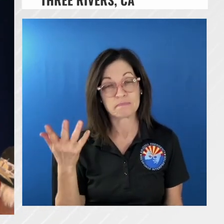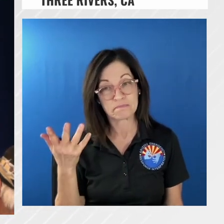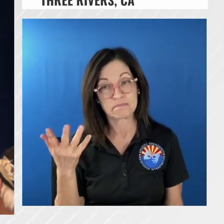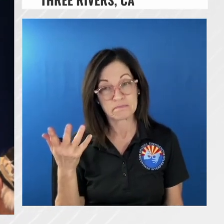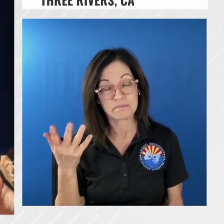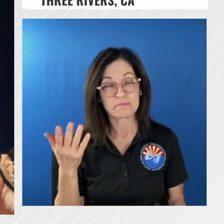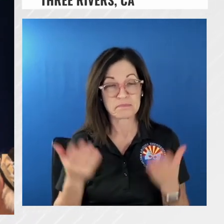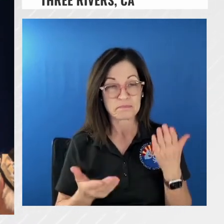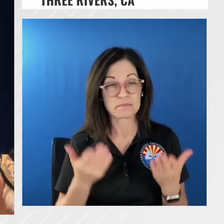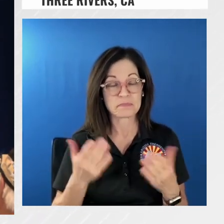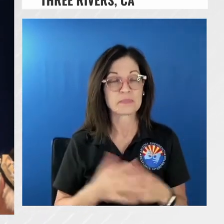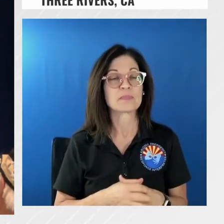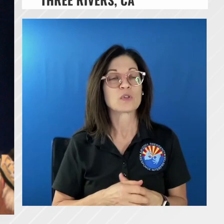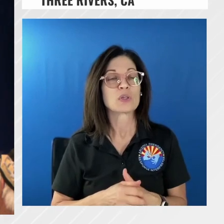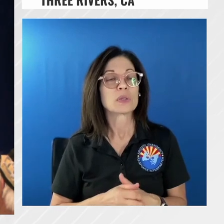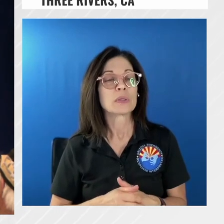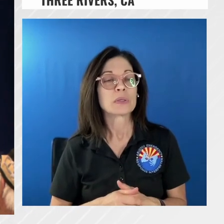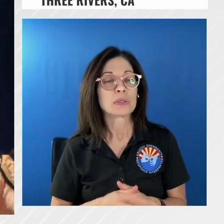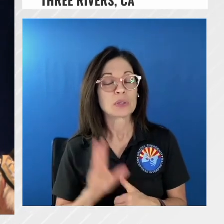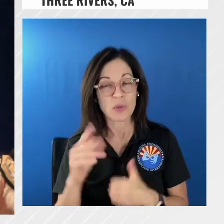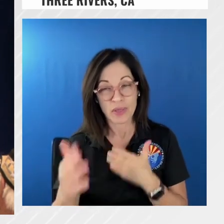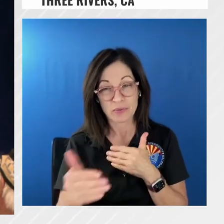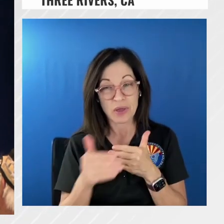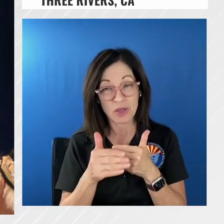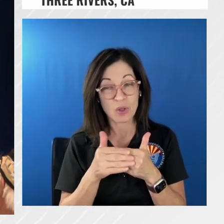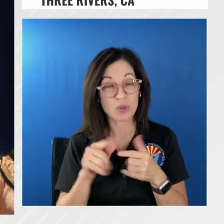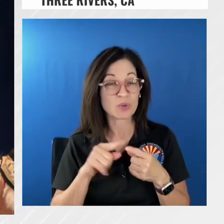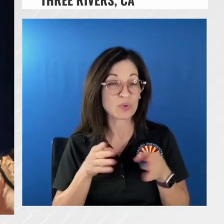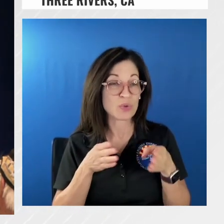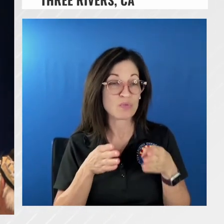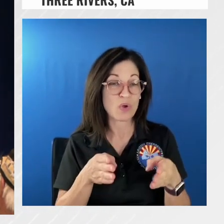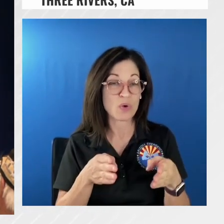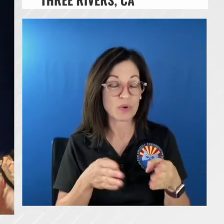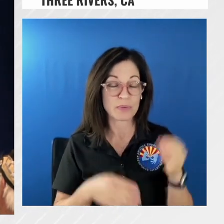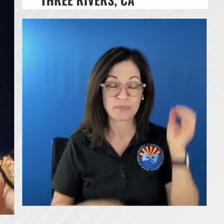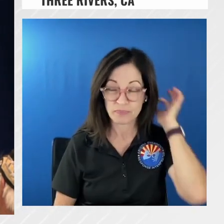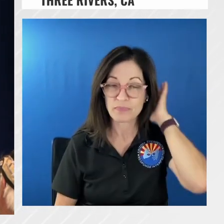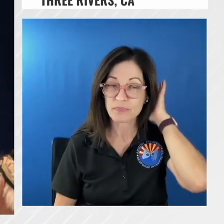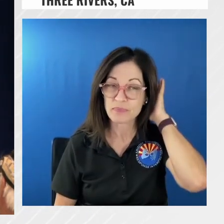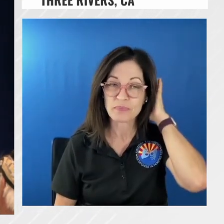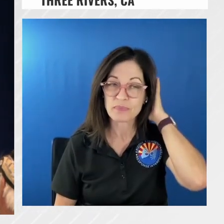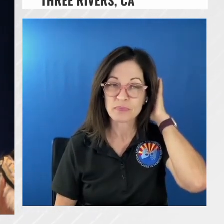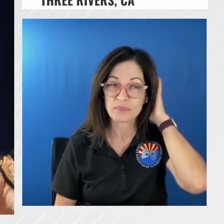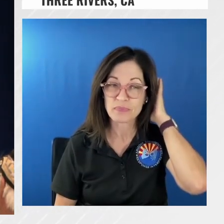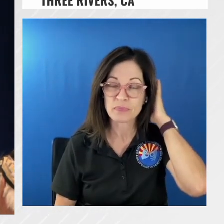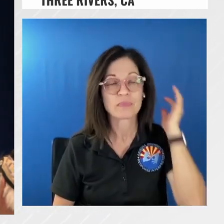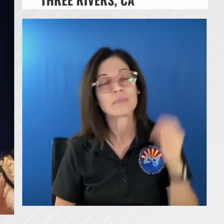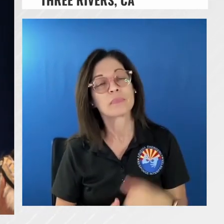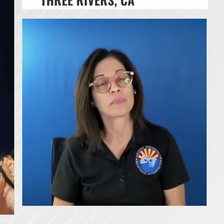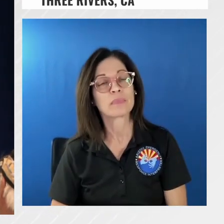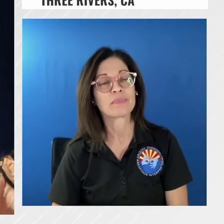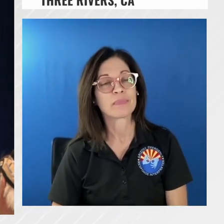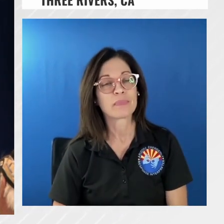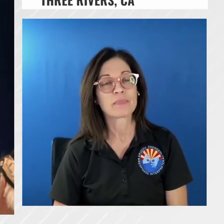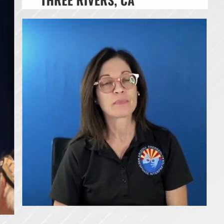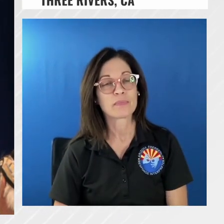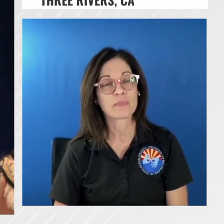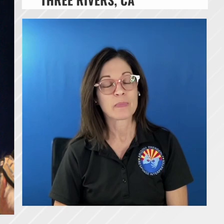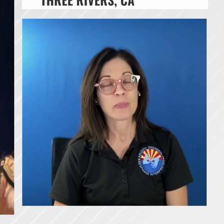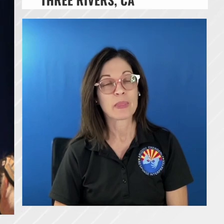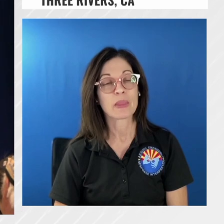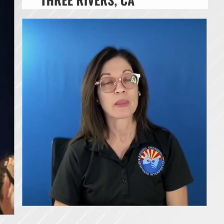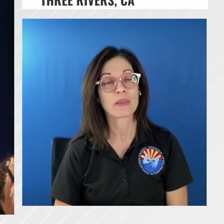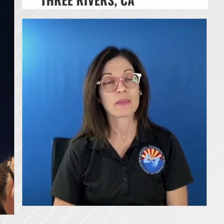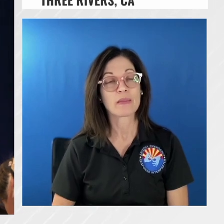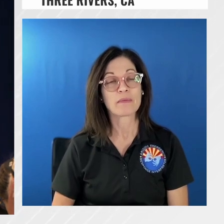and so that's pretty close to to the road i am very glad that they with the kmp complex